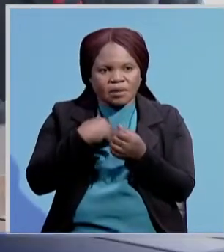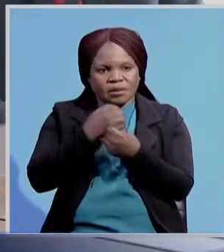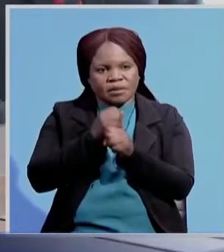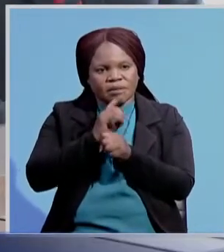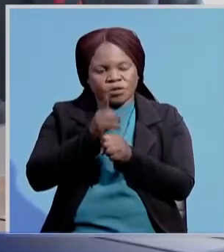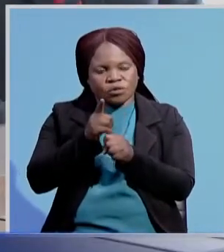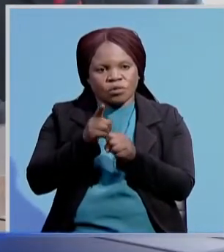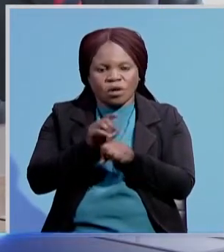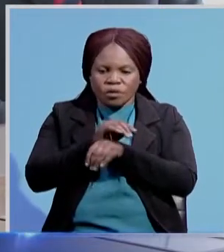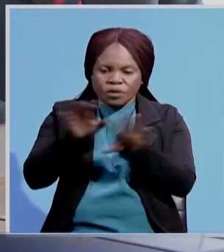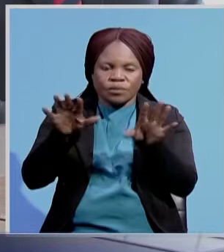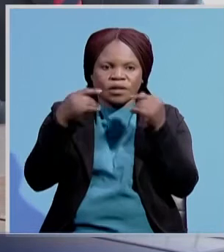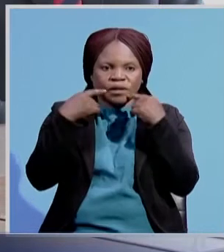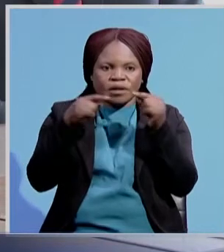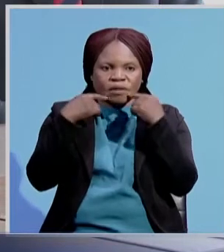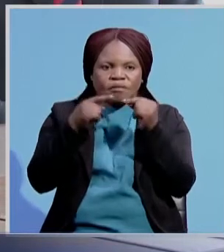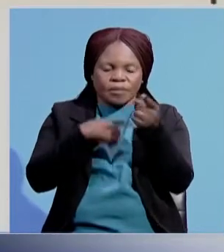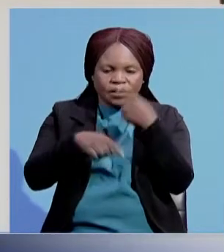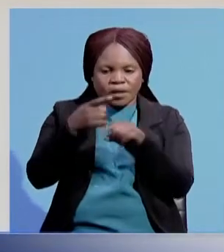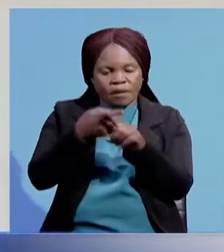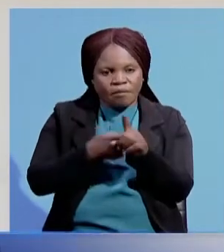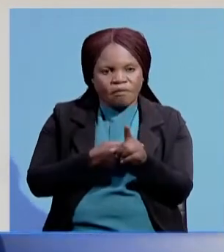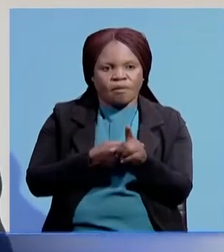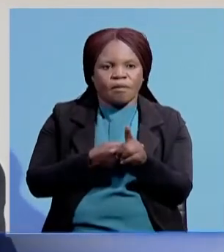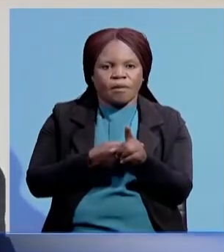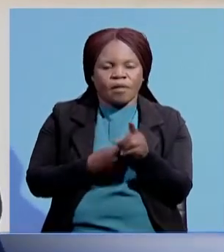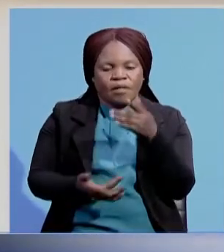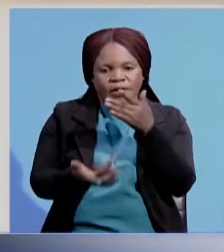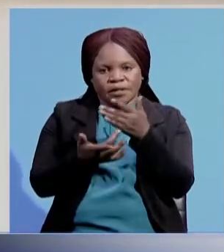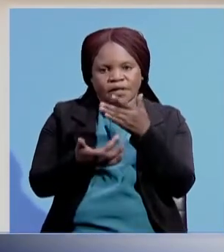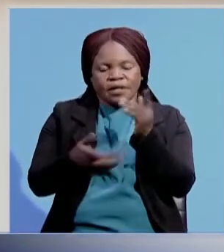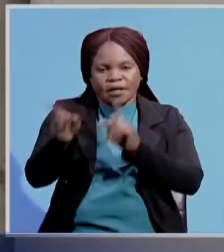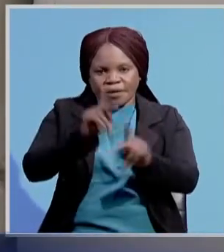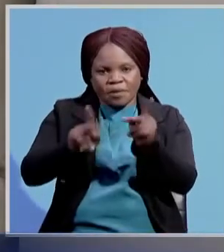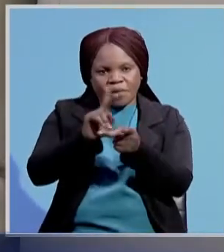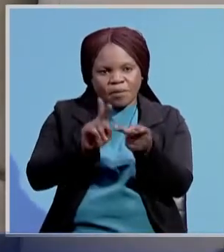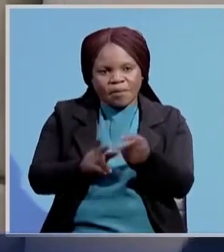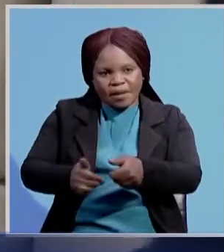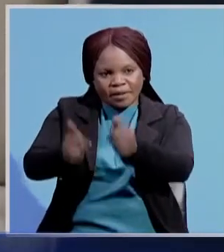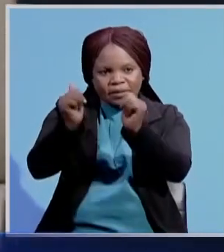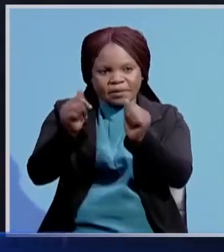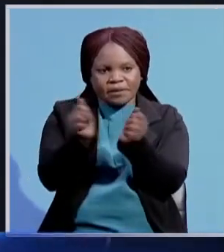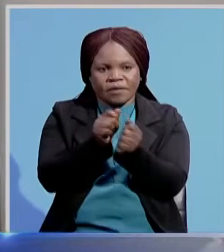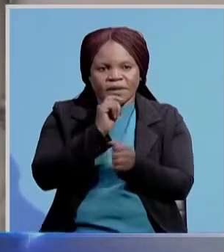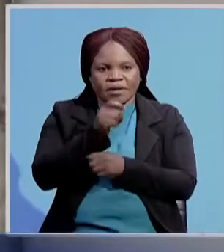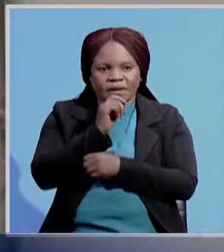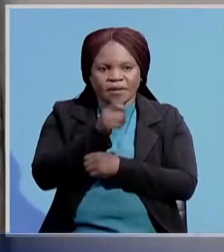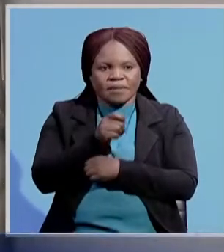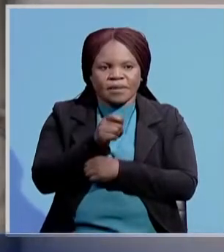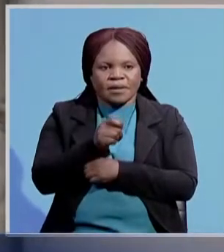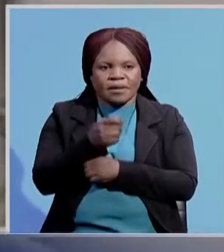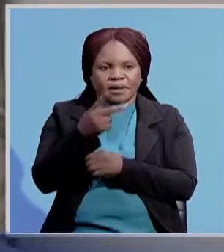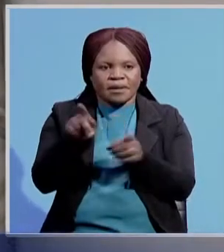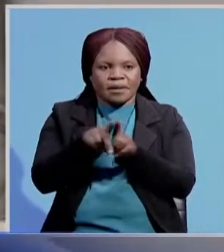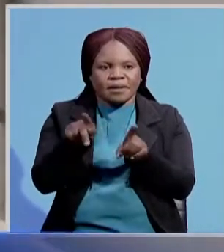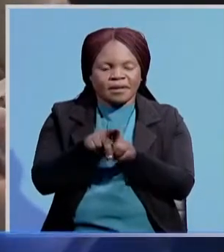spread the information that is coming from the technical people like yourselves. With the media being considered as part of the